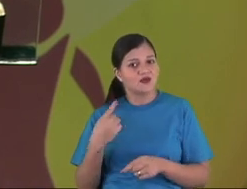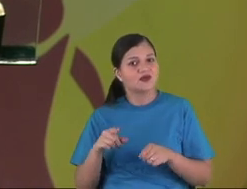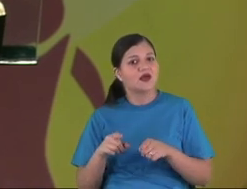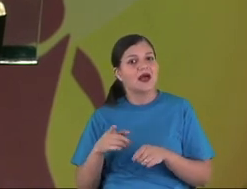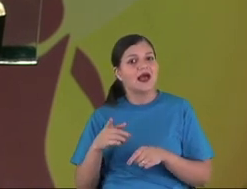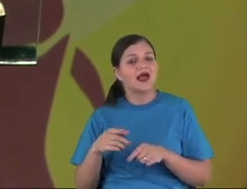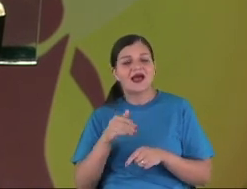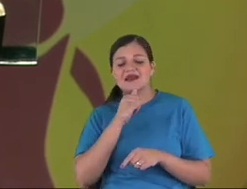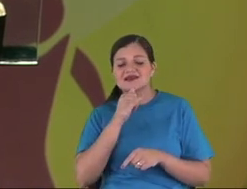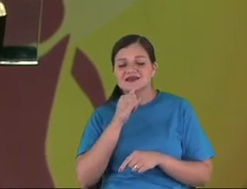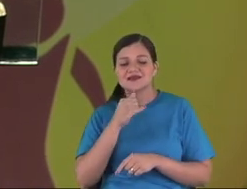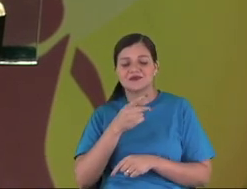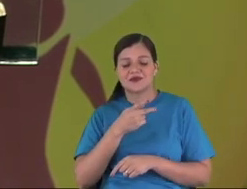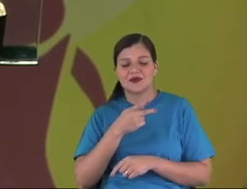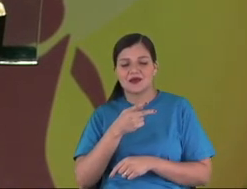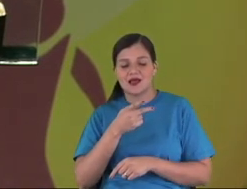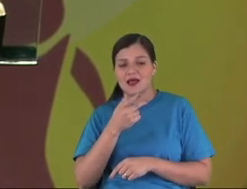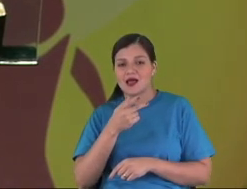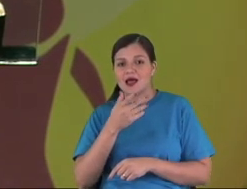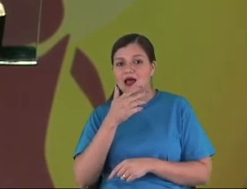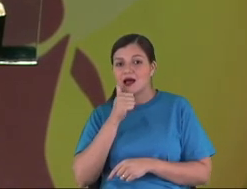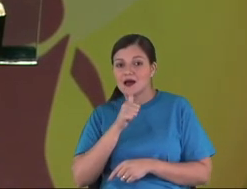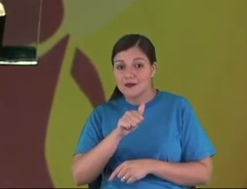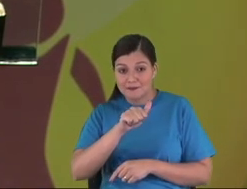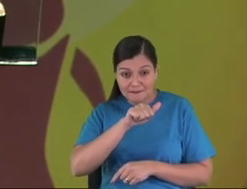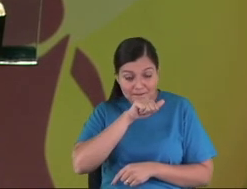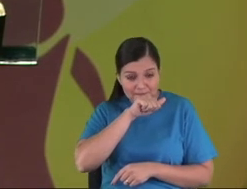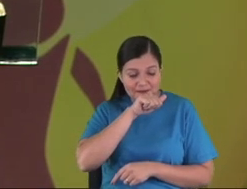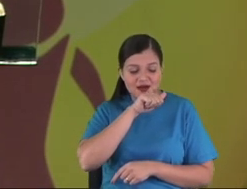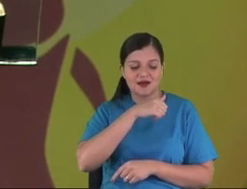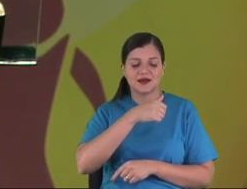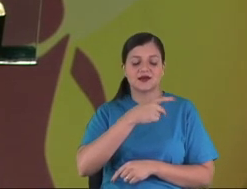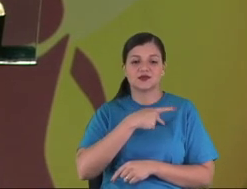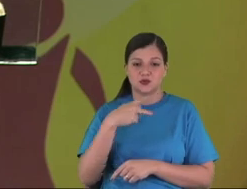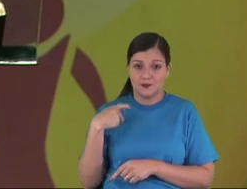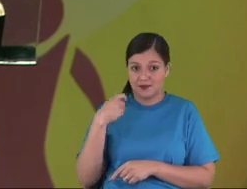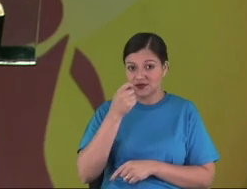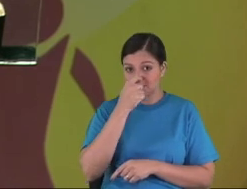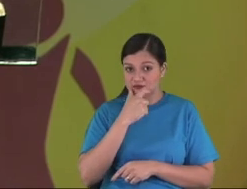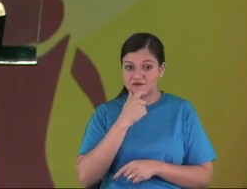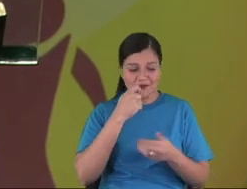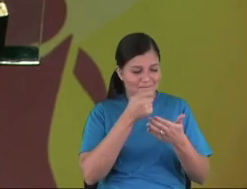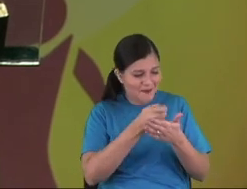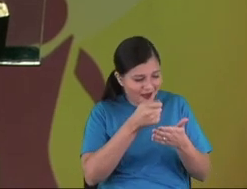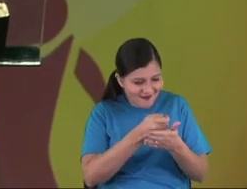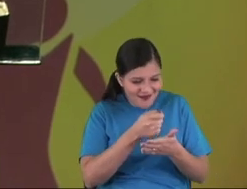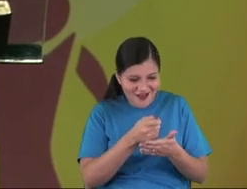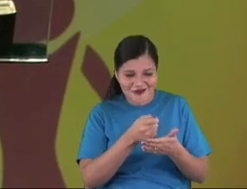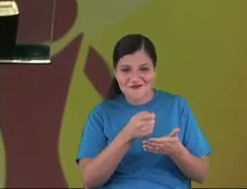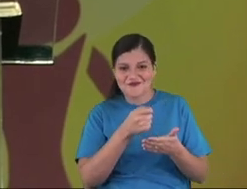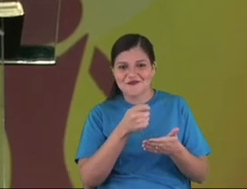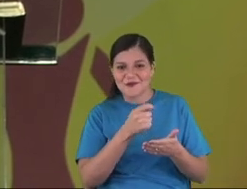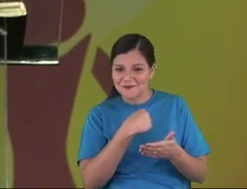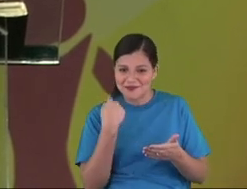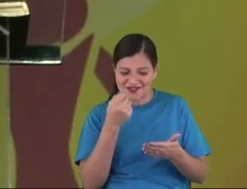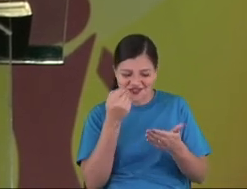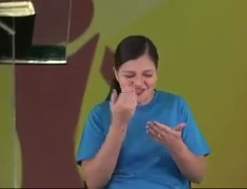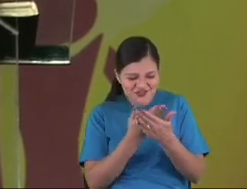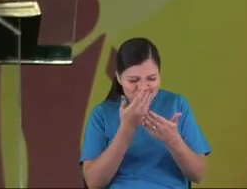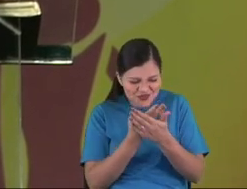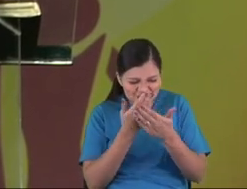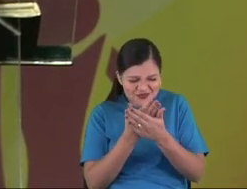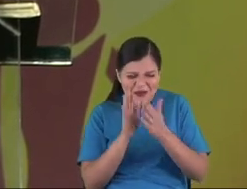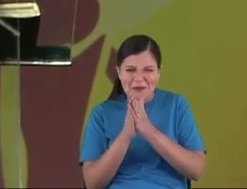My mom, for example, He used to pay us to learn the Bible. Does exist any